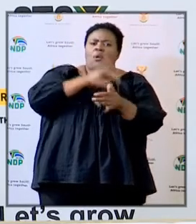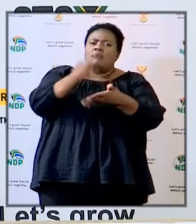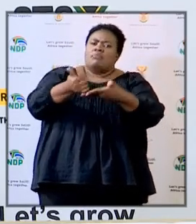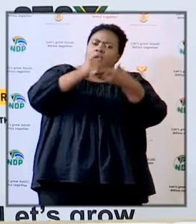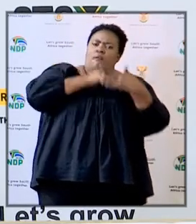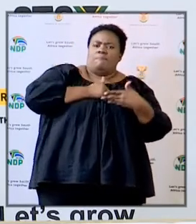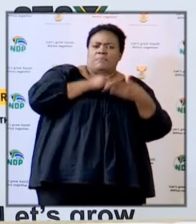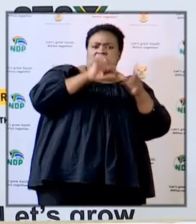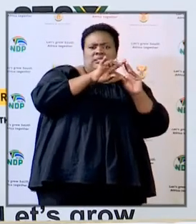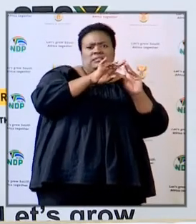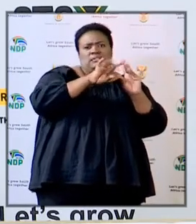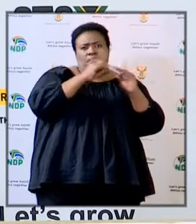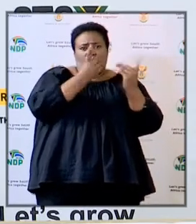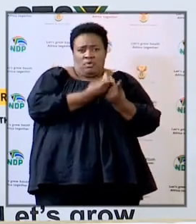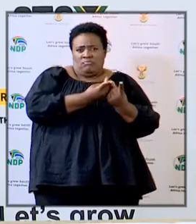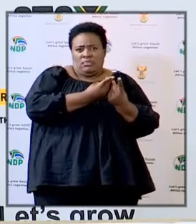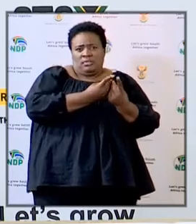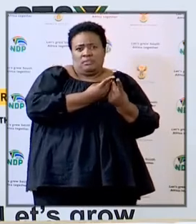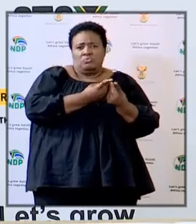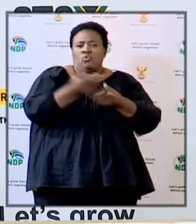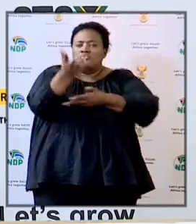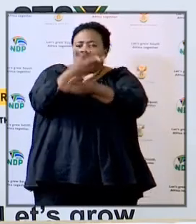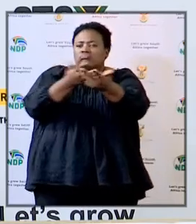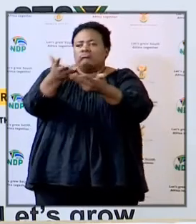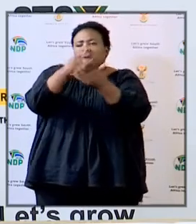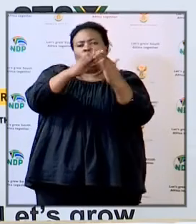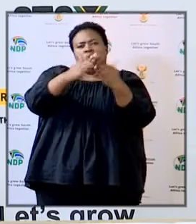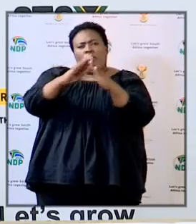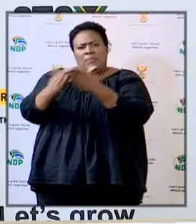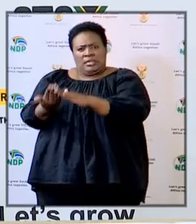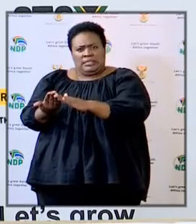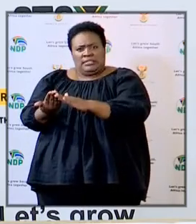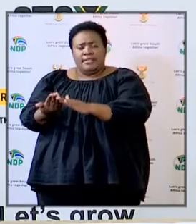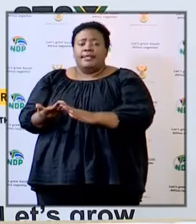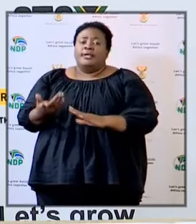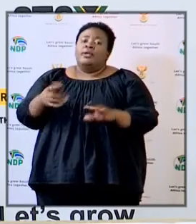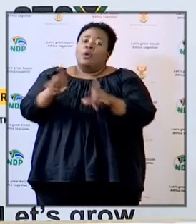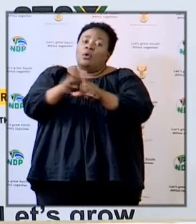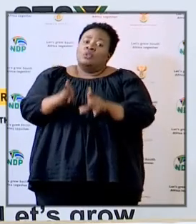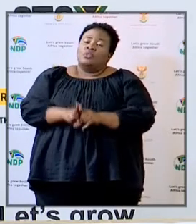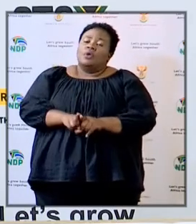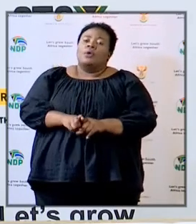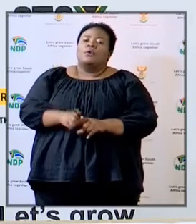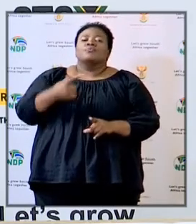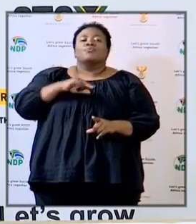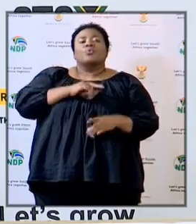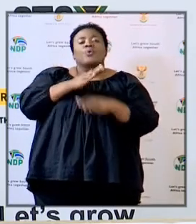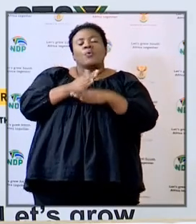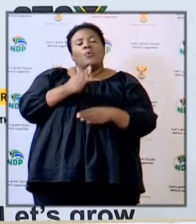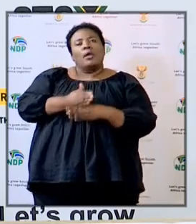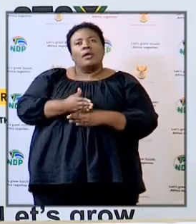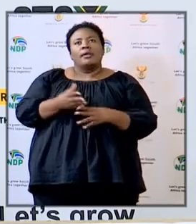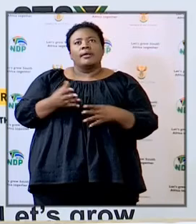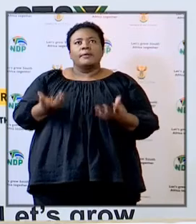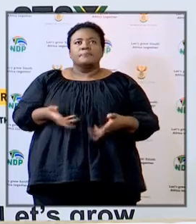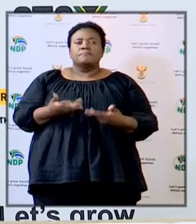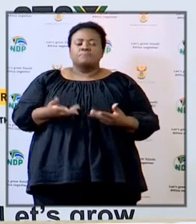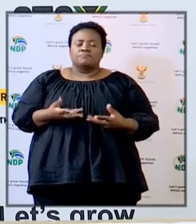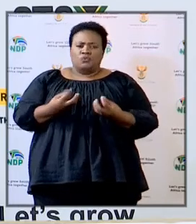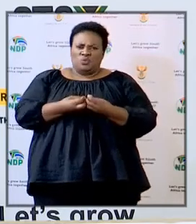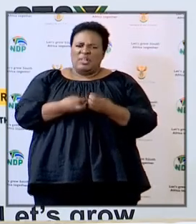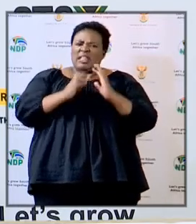department to interact with communities we work with other formations